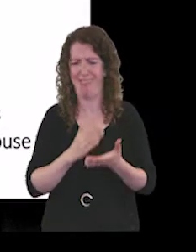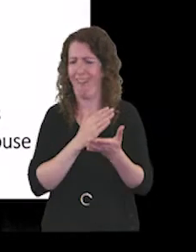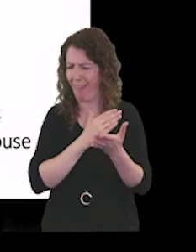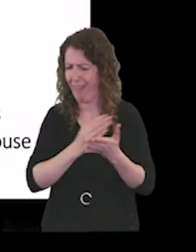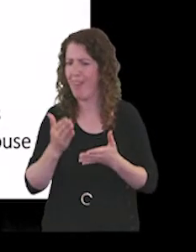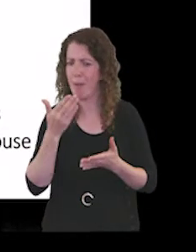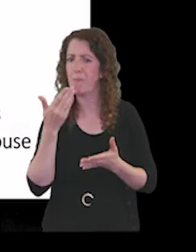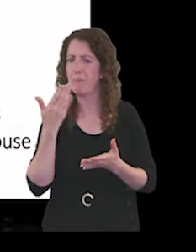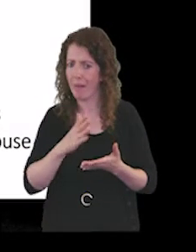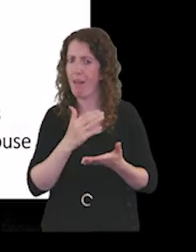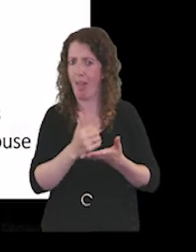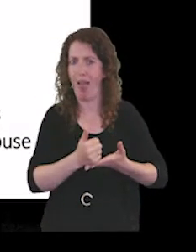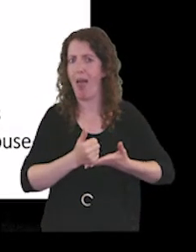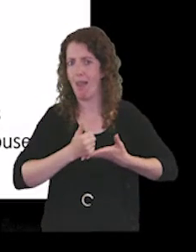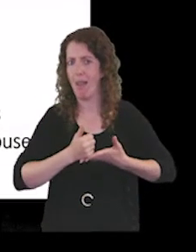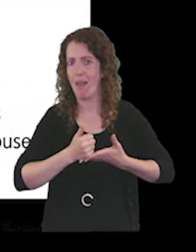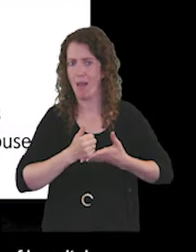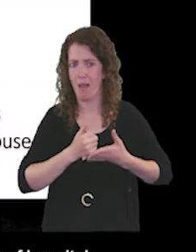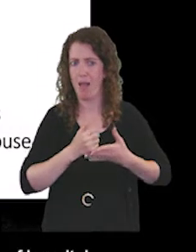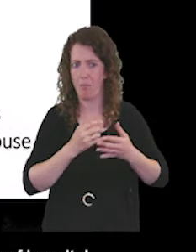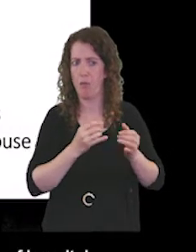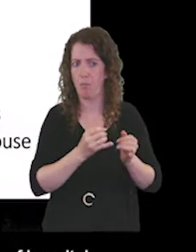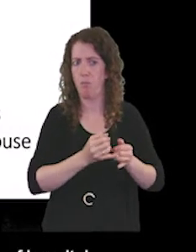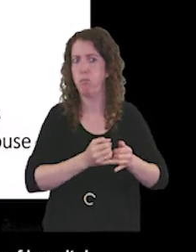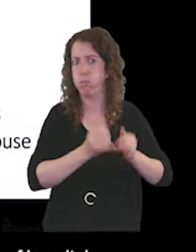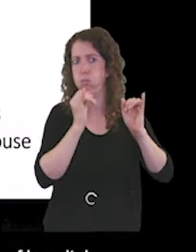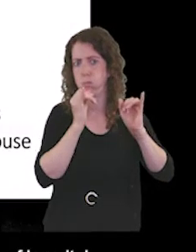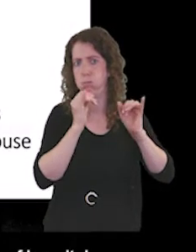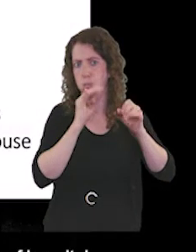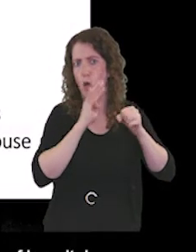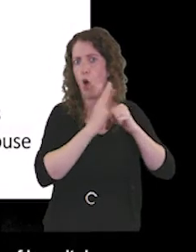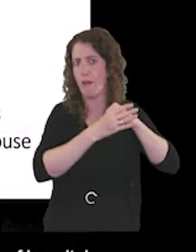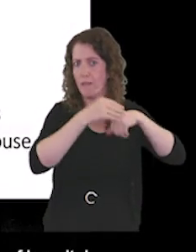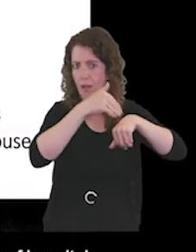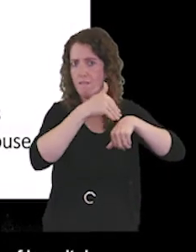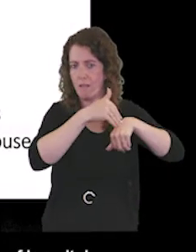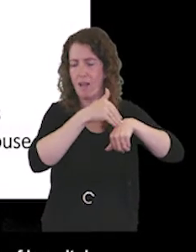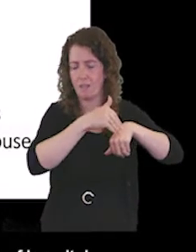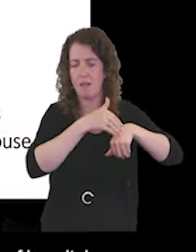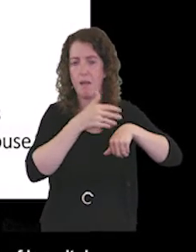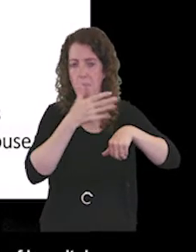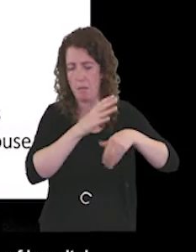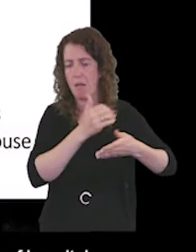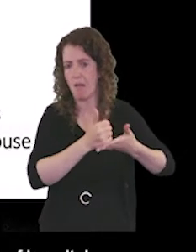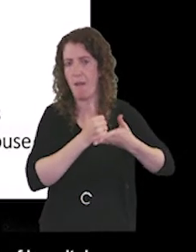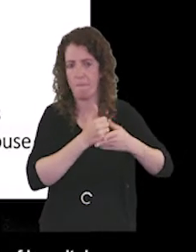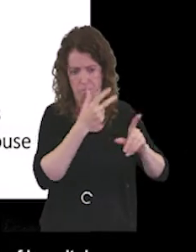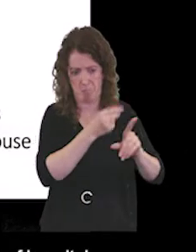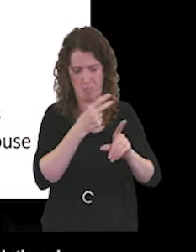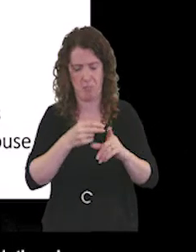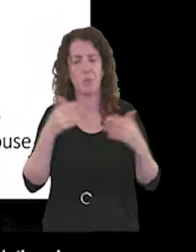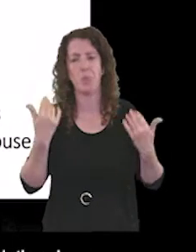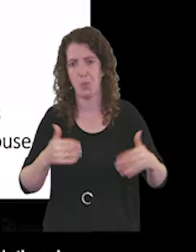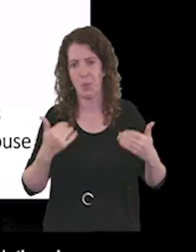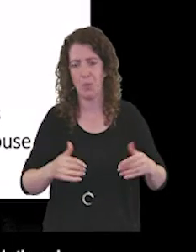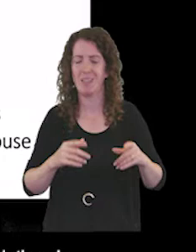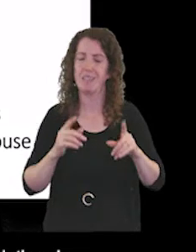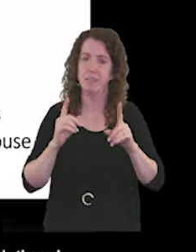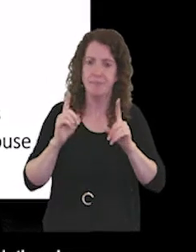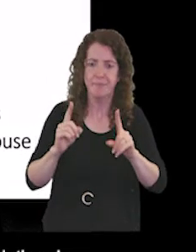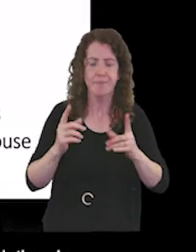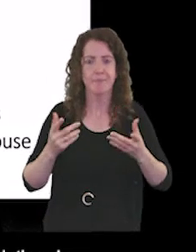helping the severe end of the effects of COVID in terms of hospital admissions and such. But